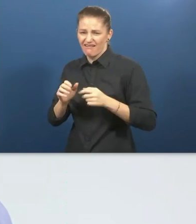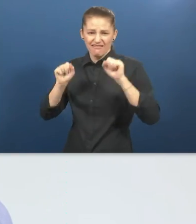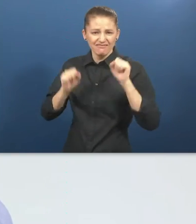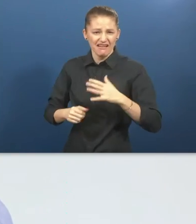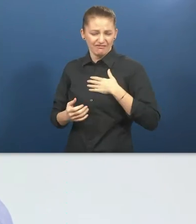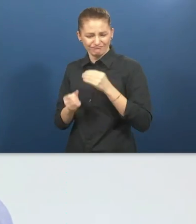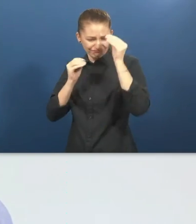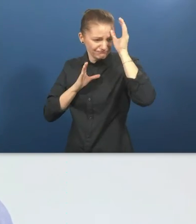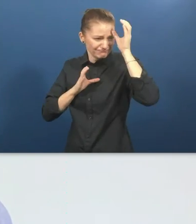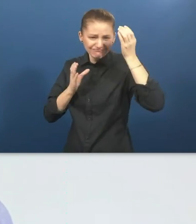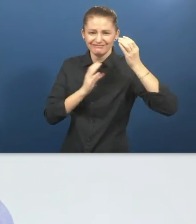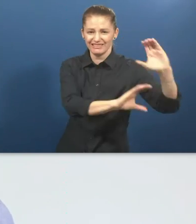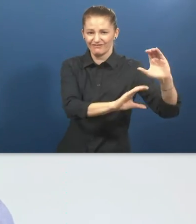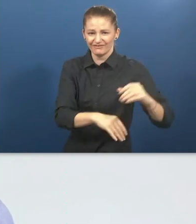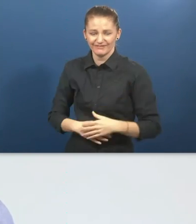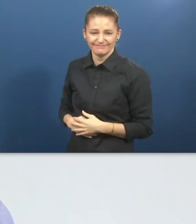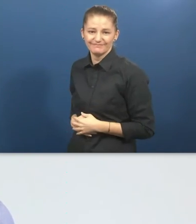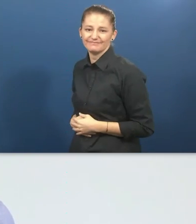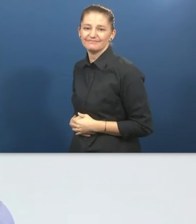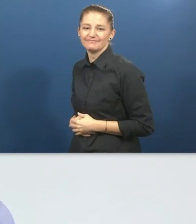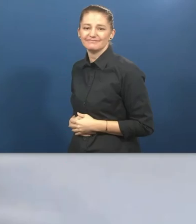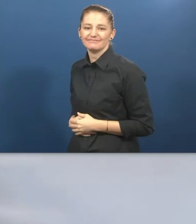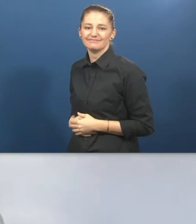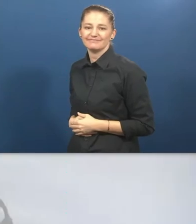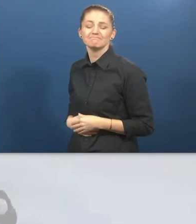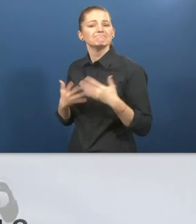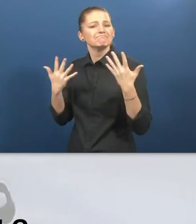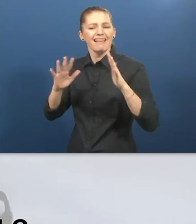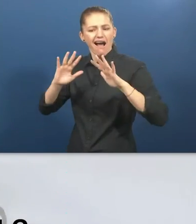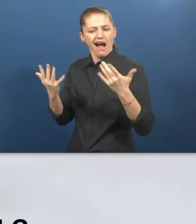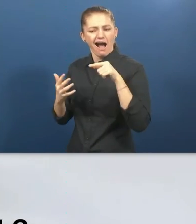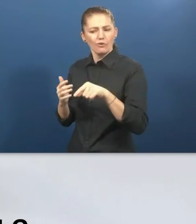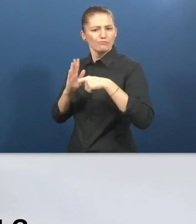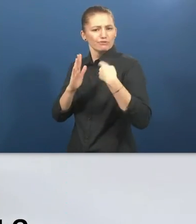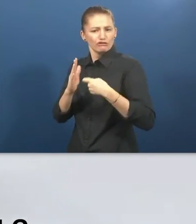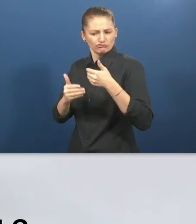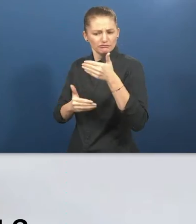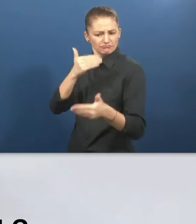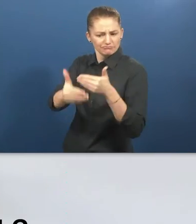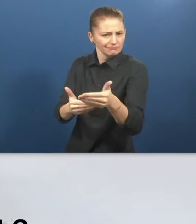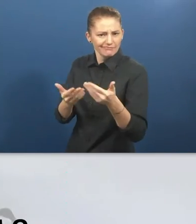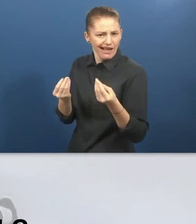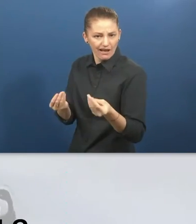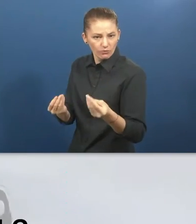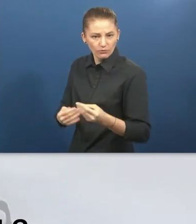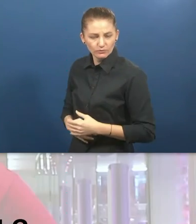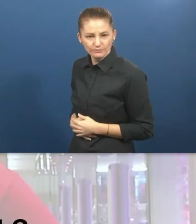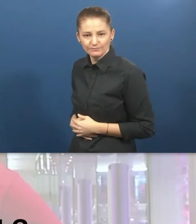strengths and talents. How does my ability talent program work?